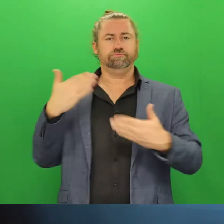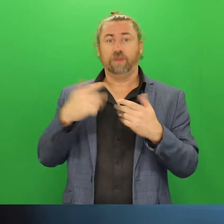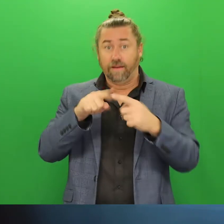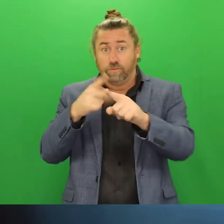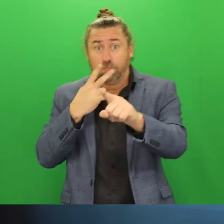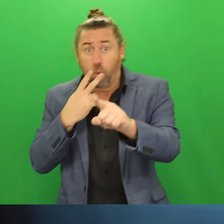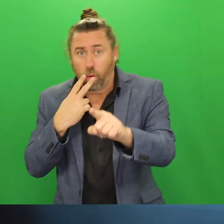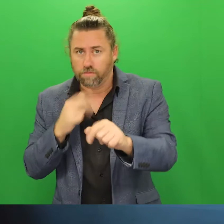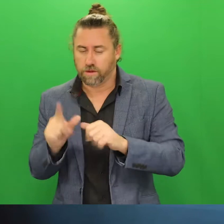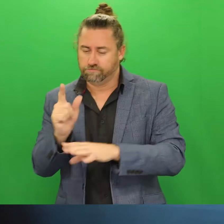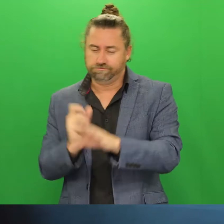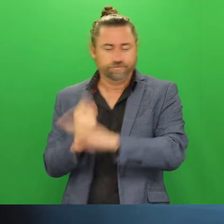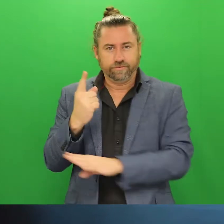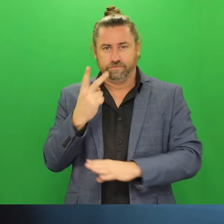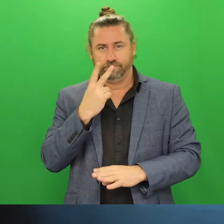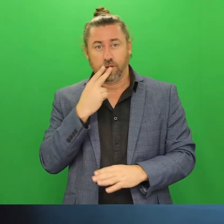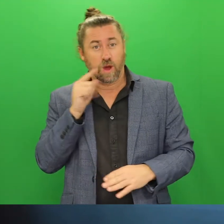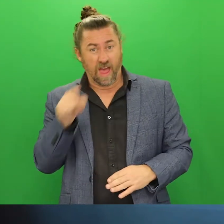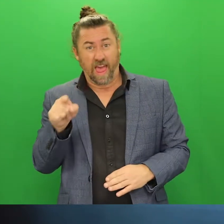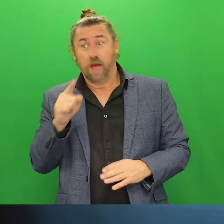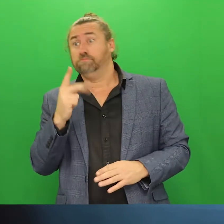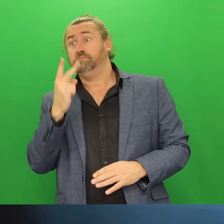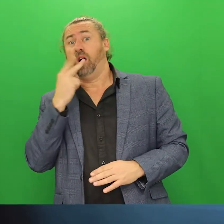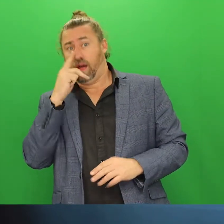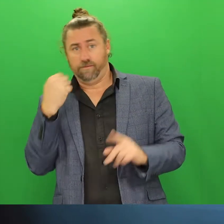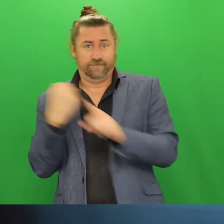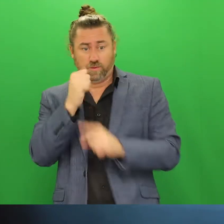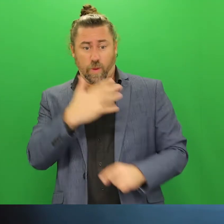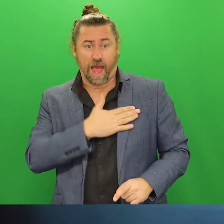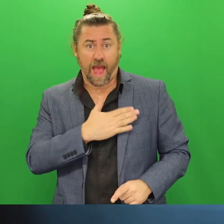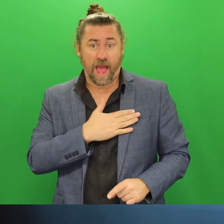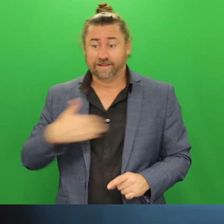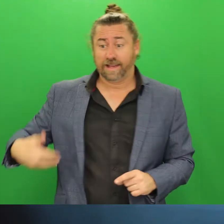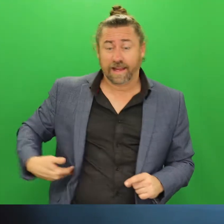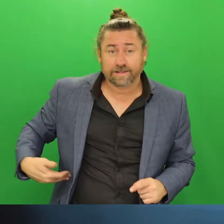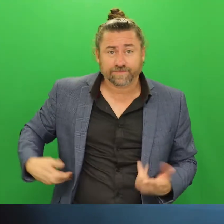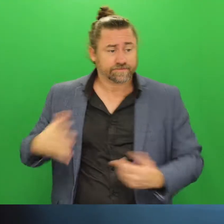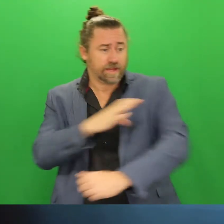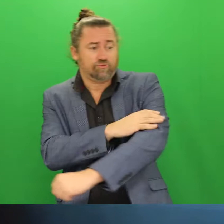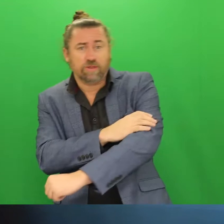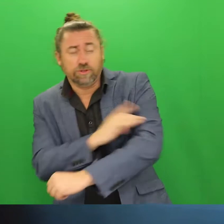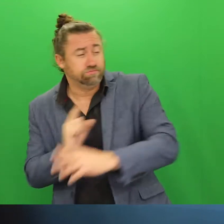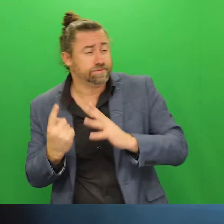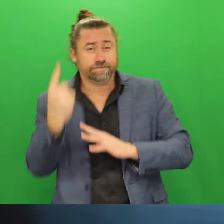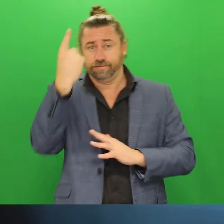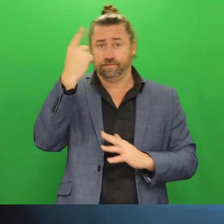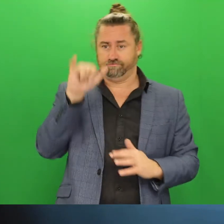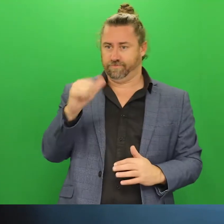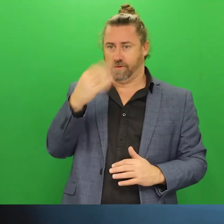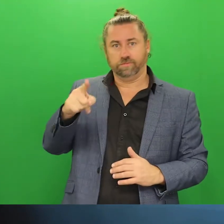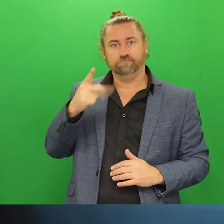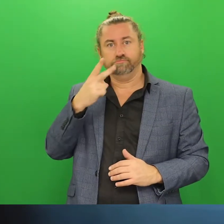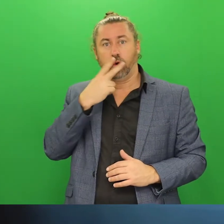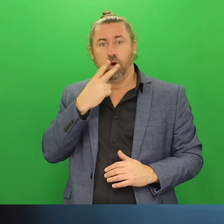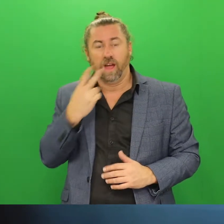Consider quit in smoking, which is still a major driver of heart disease, kidney disease, high blood pressure and general